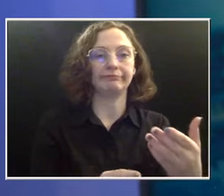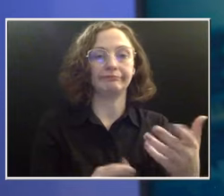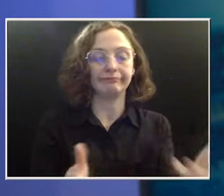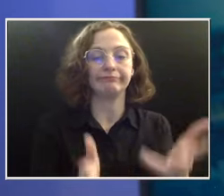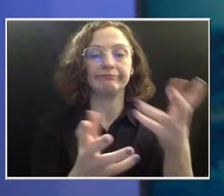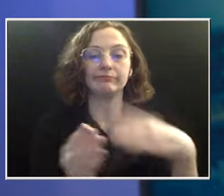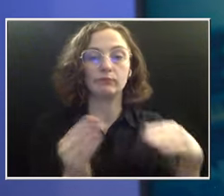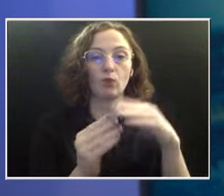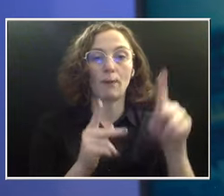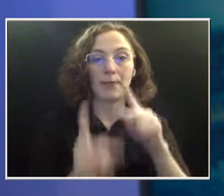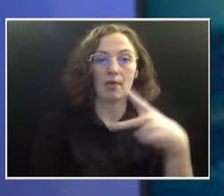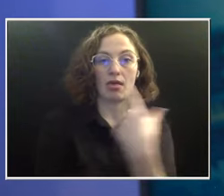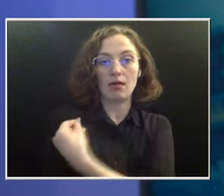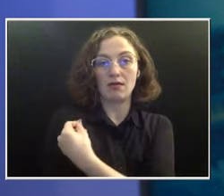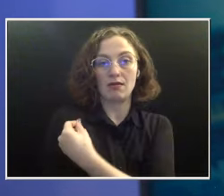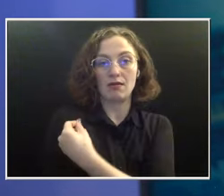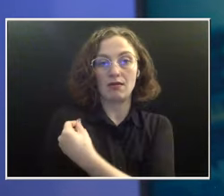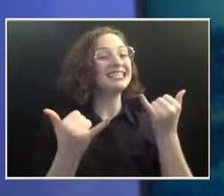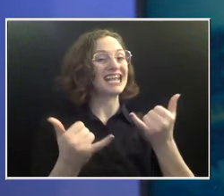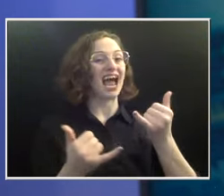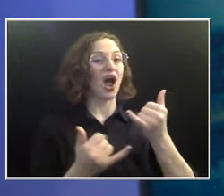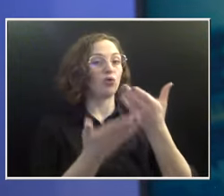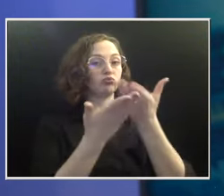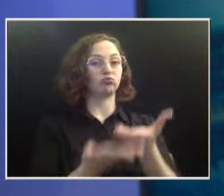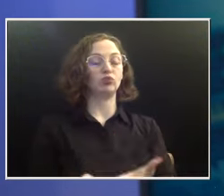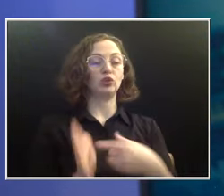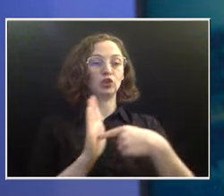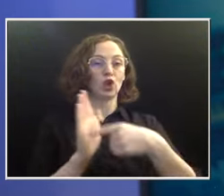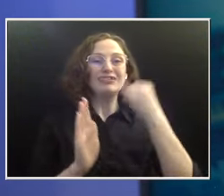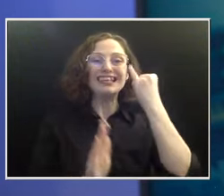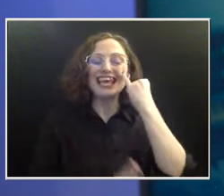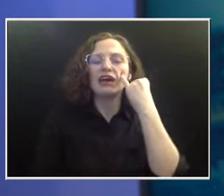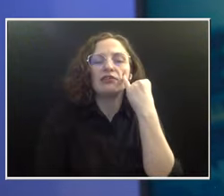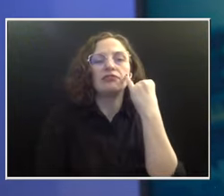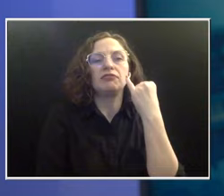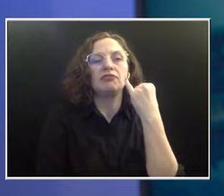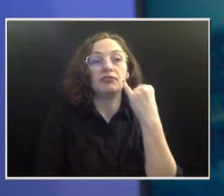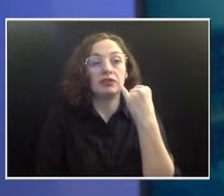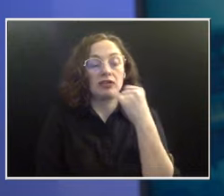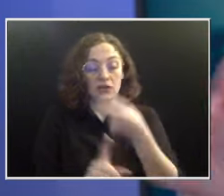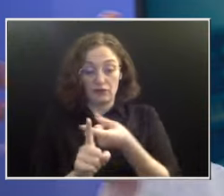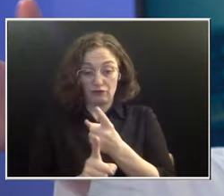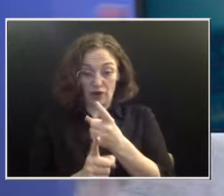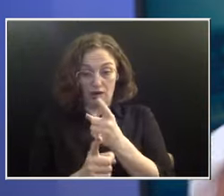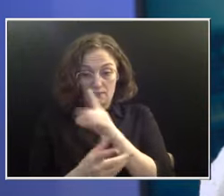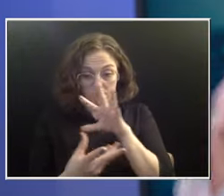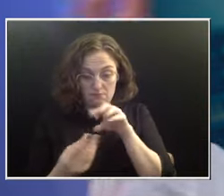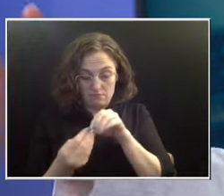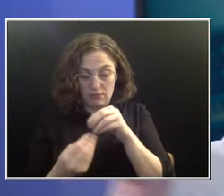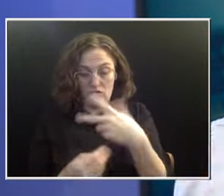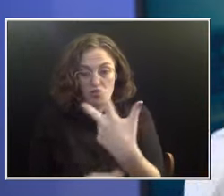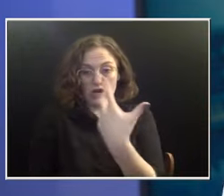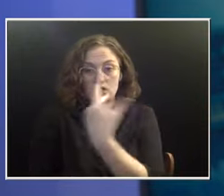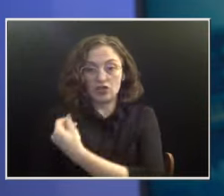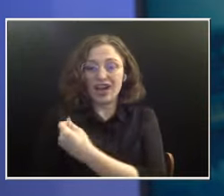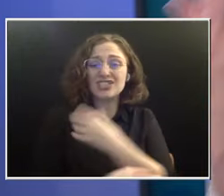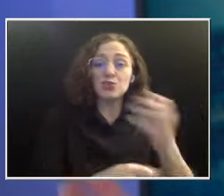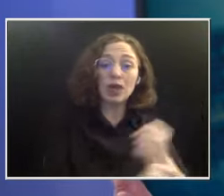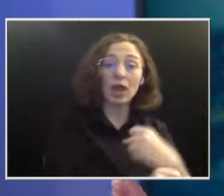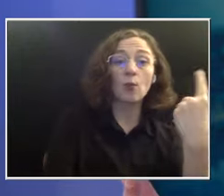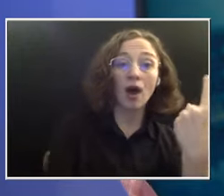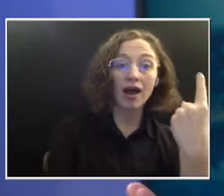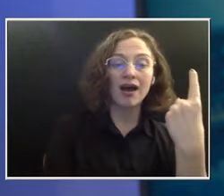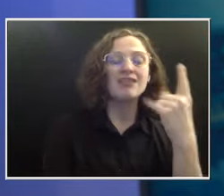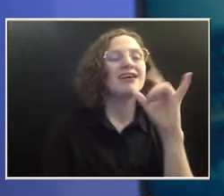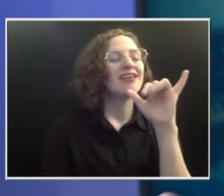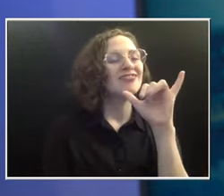if you even get one of the three shots, that provides a protective benefit. So even if we can catch kids coming in, if we